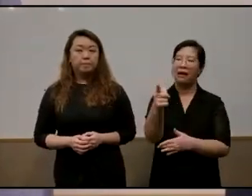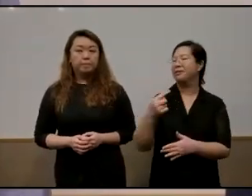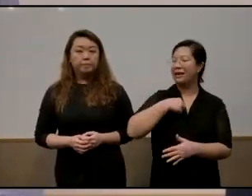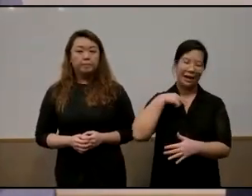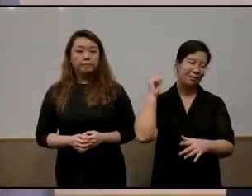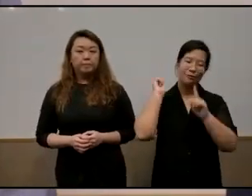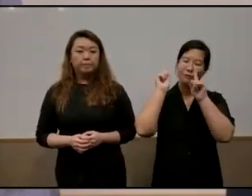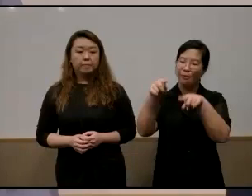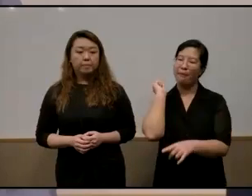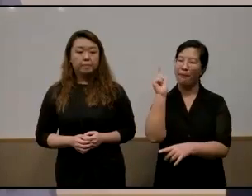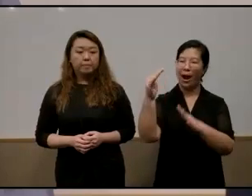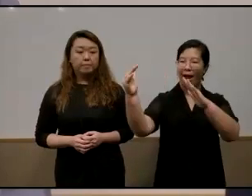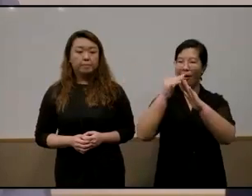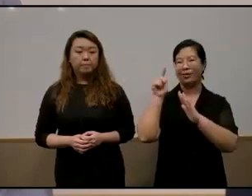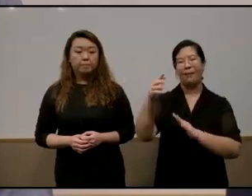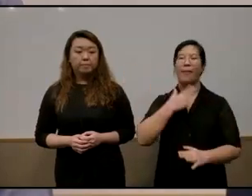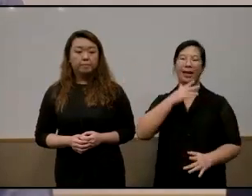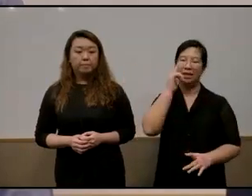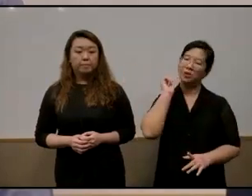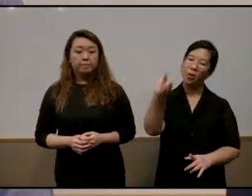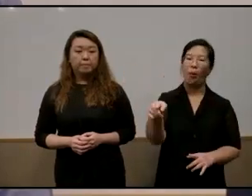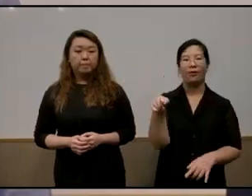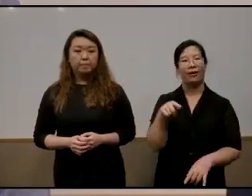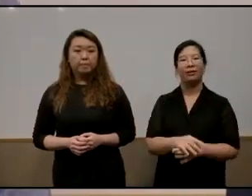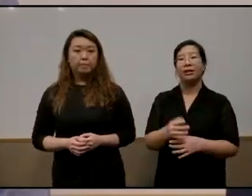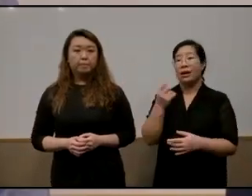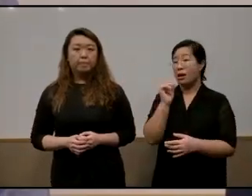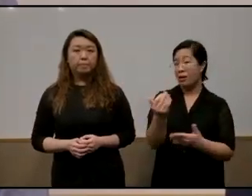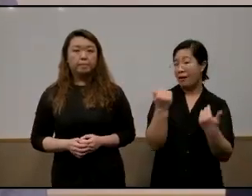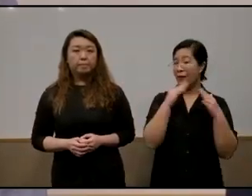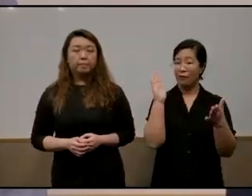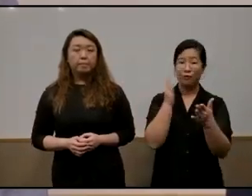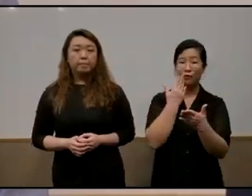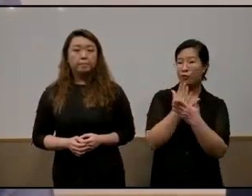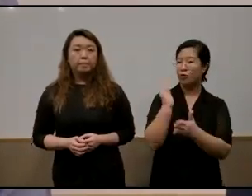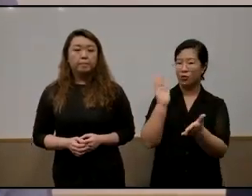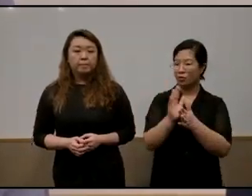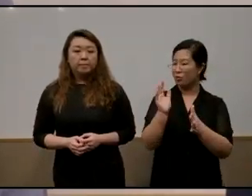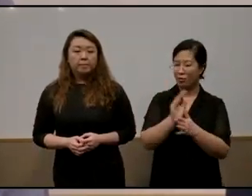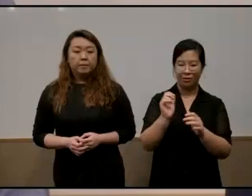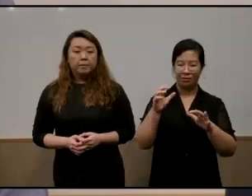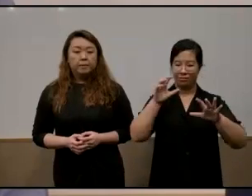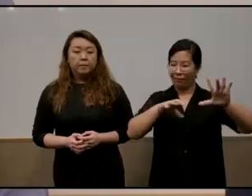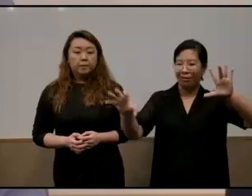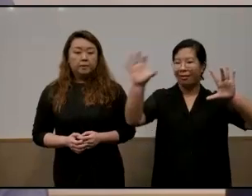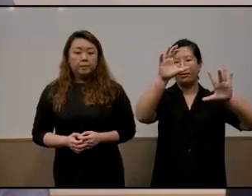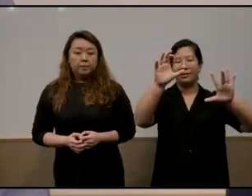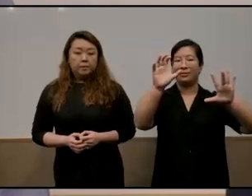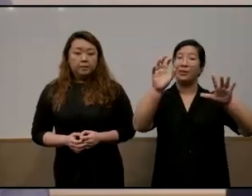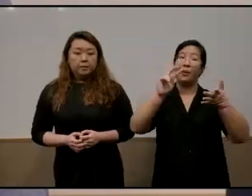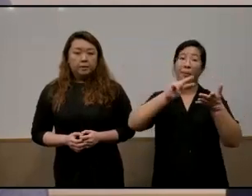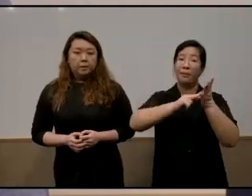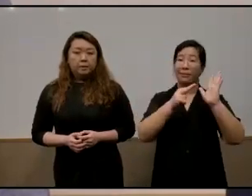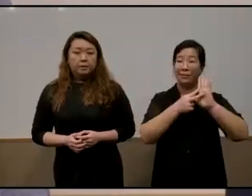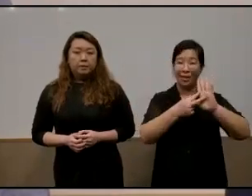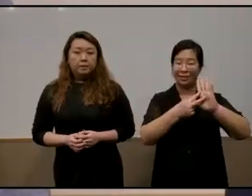live there and so my kids will all go there well if there are good schools everywhere in singapore then it will even out the gradient and so you